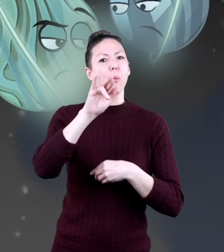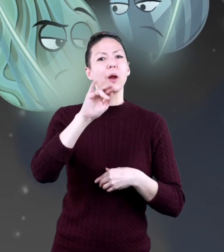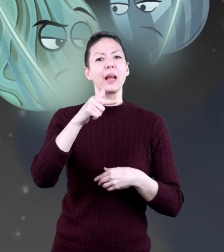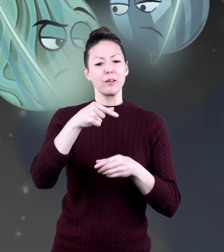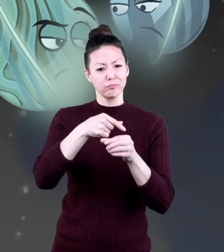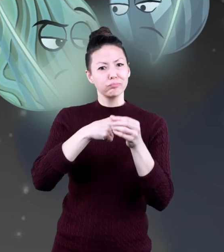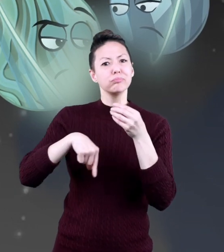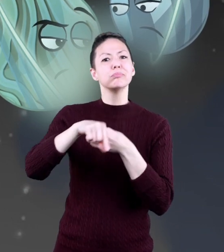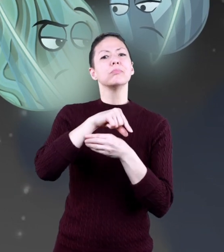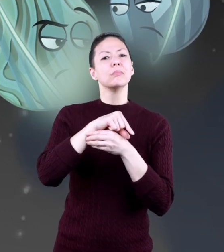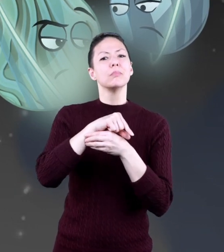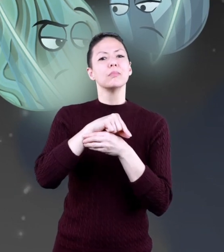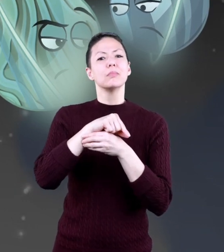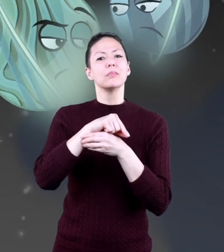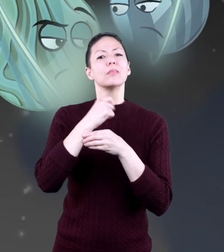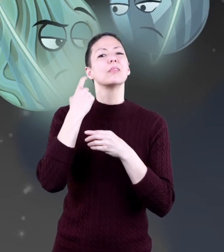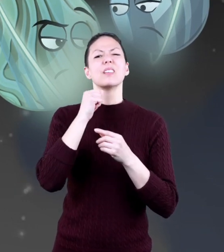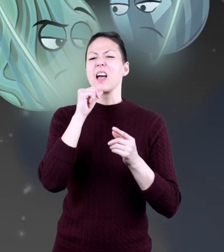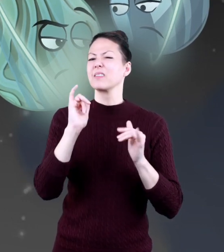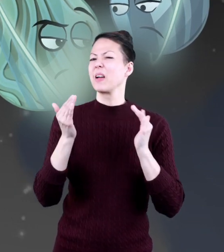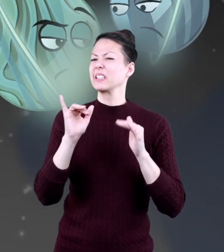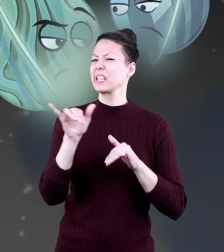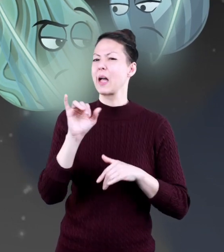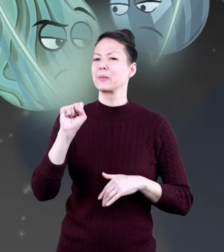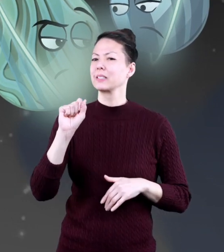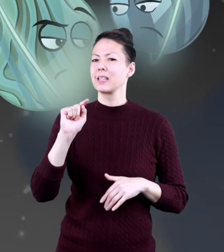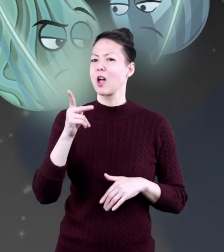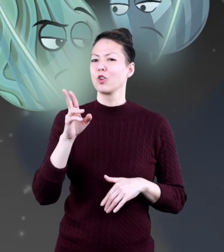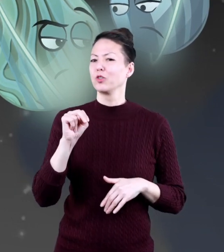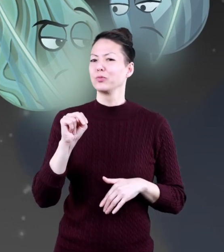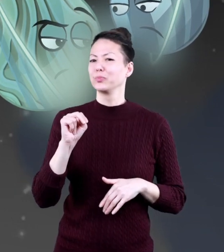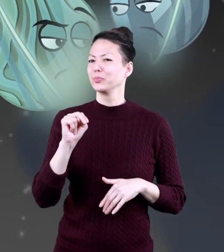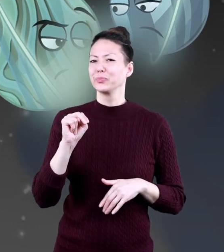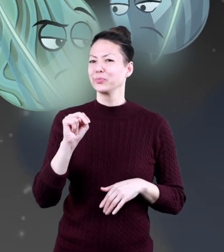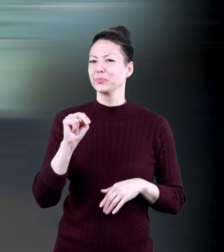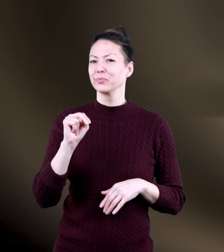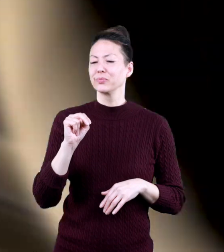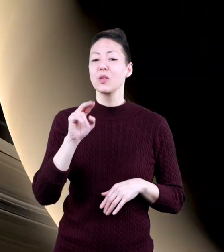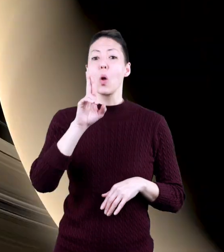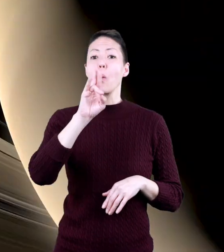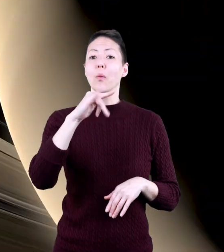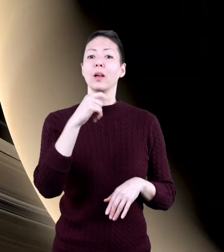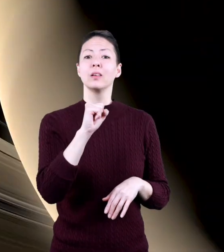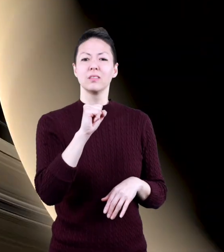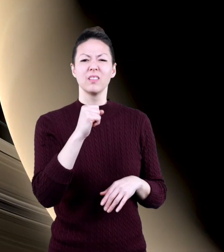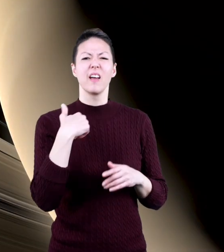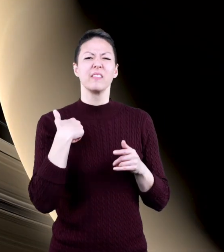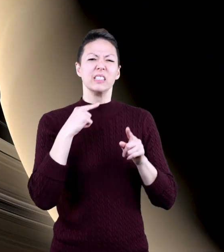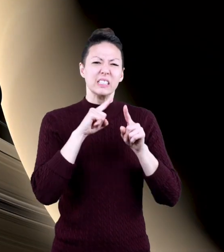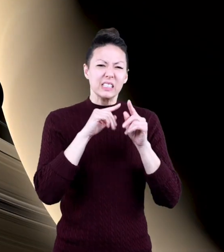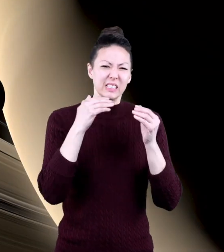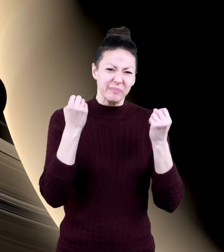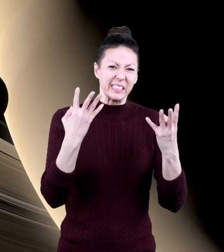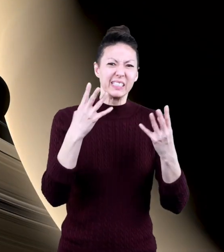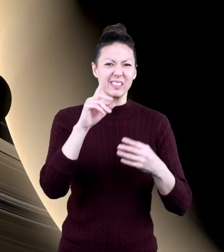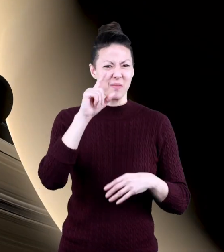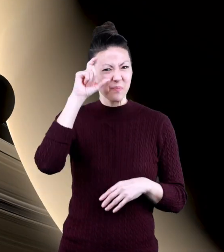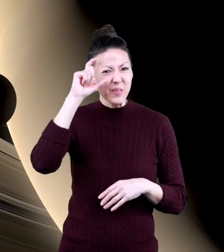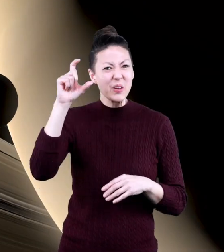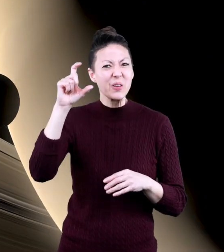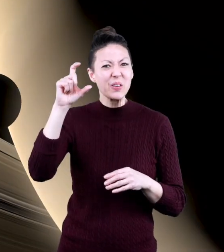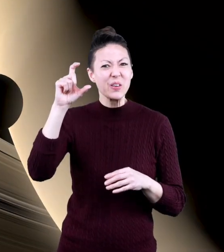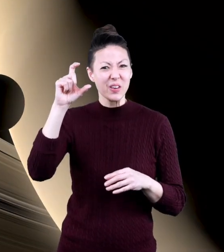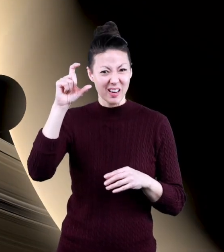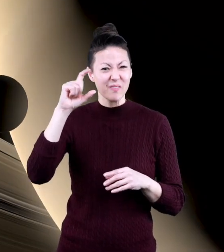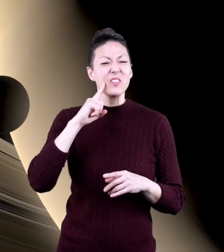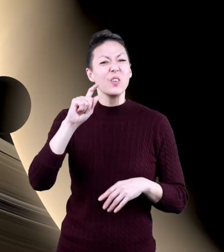But none of their rings compare to Saturn's. Rings and tons of moons, now